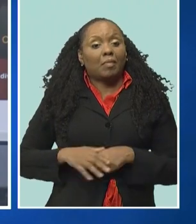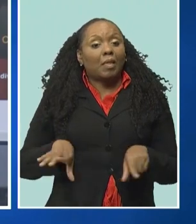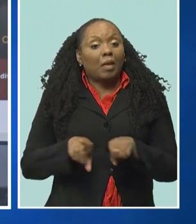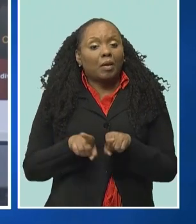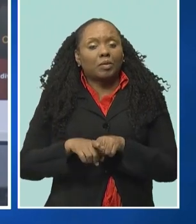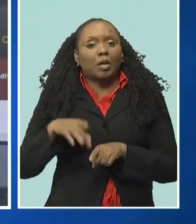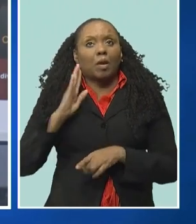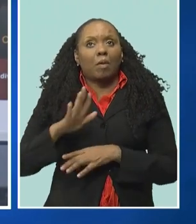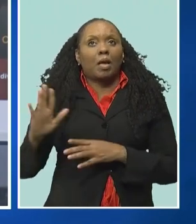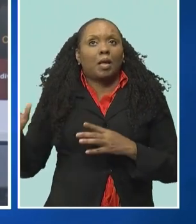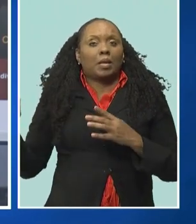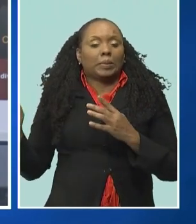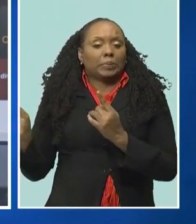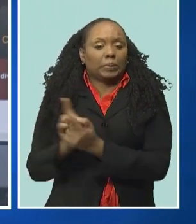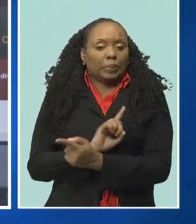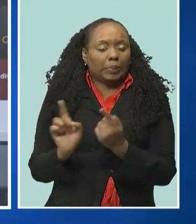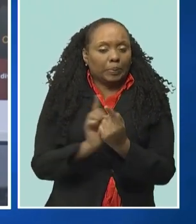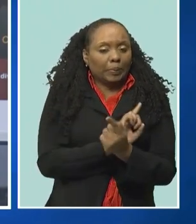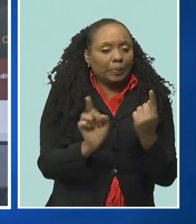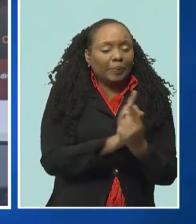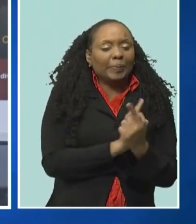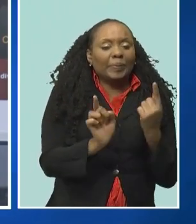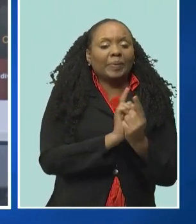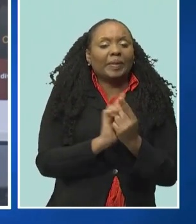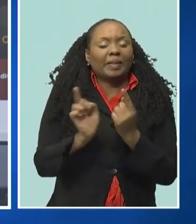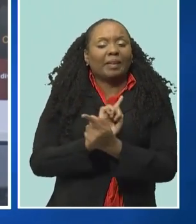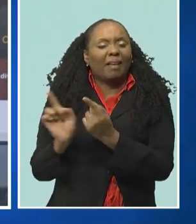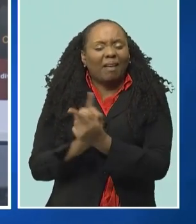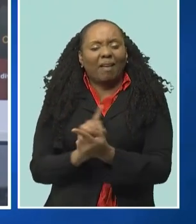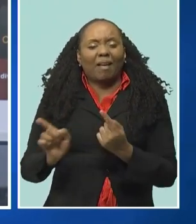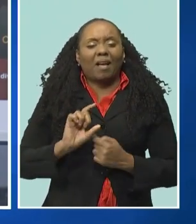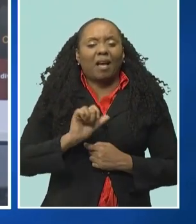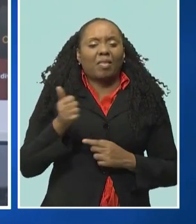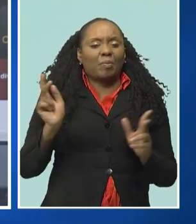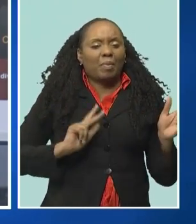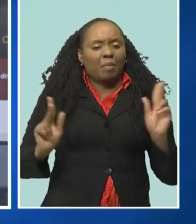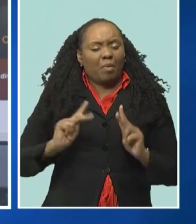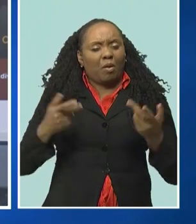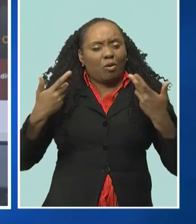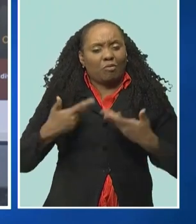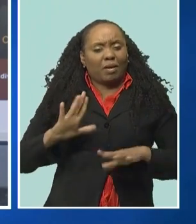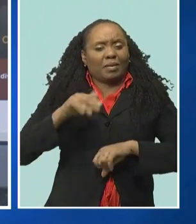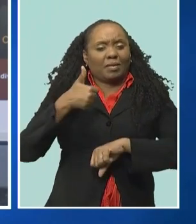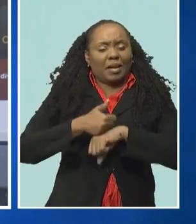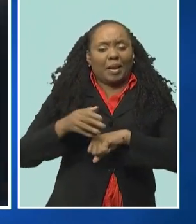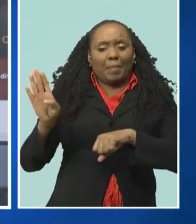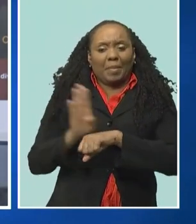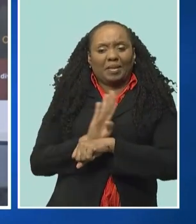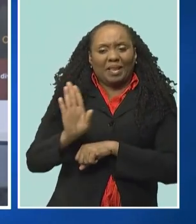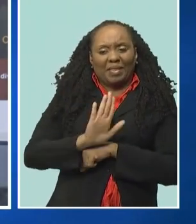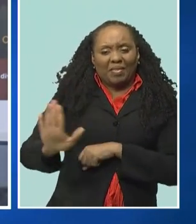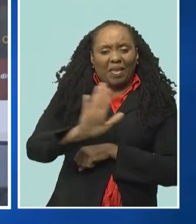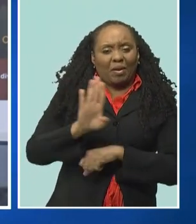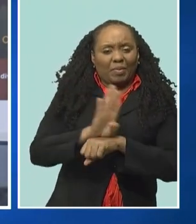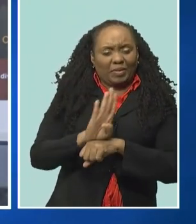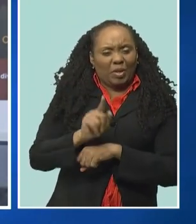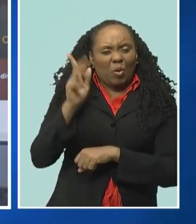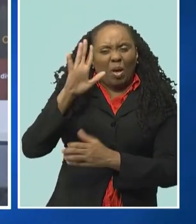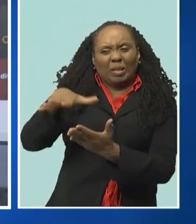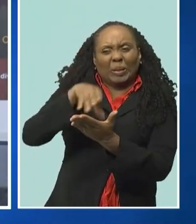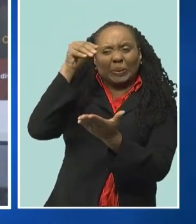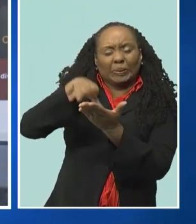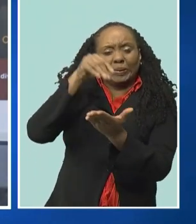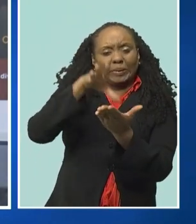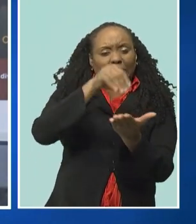get to meet not only myself, but you're going to get to meet other entrepreneurs. You're going to get to learn from these entrepreneurs as